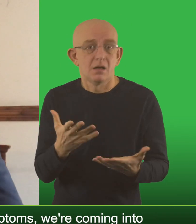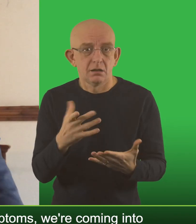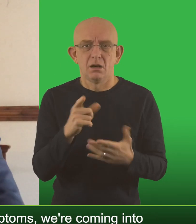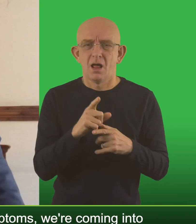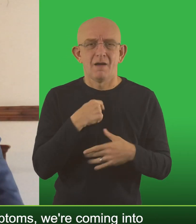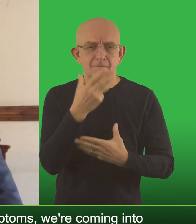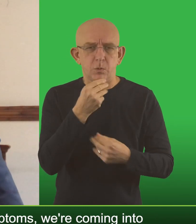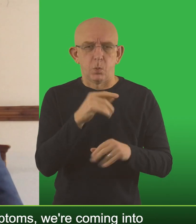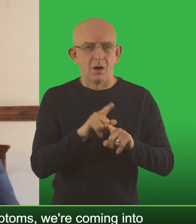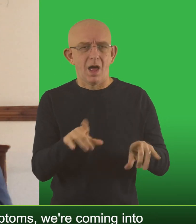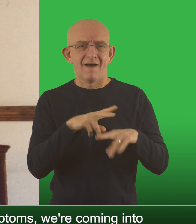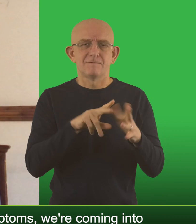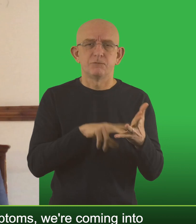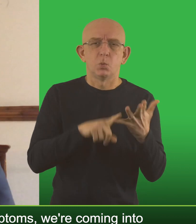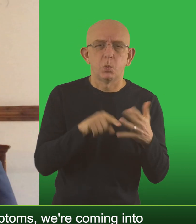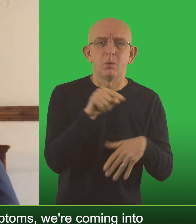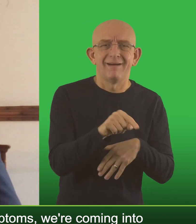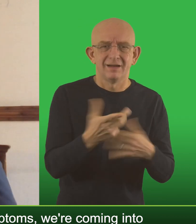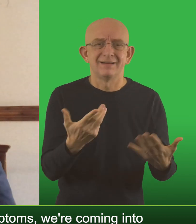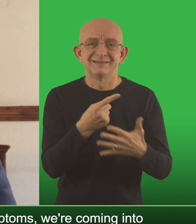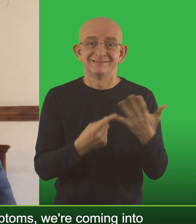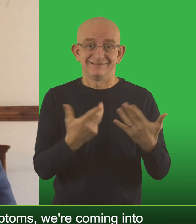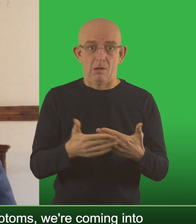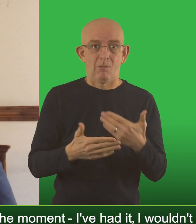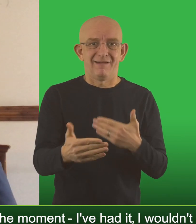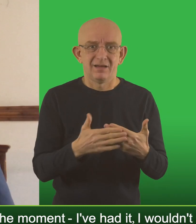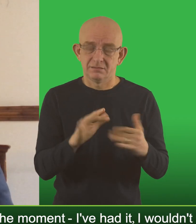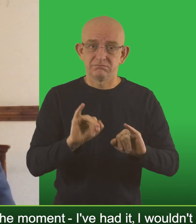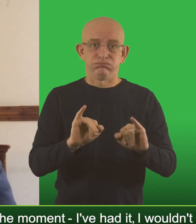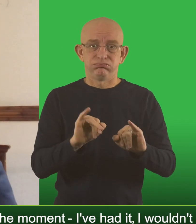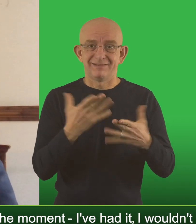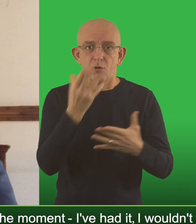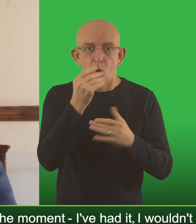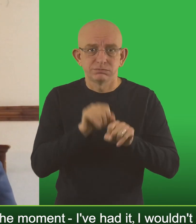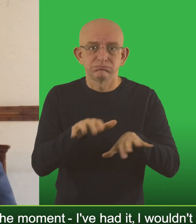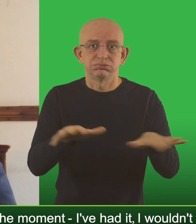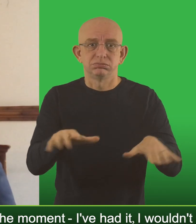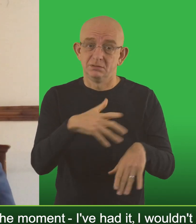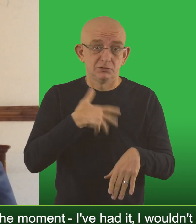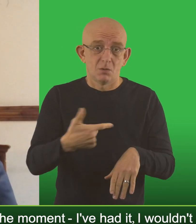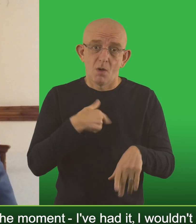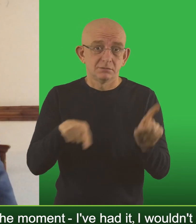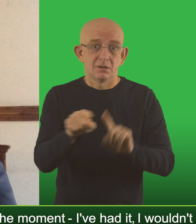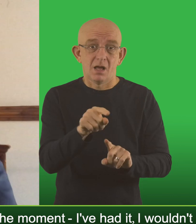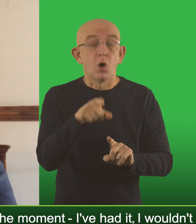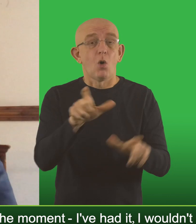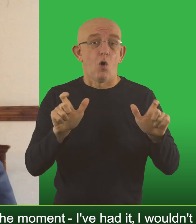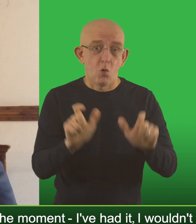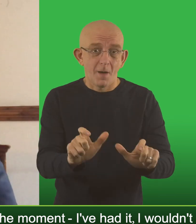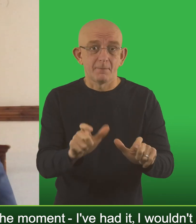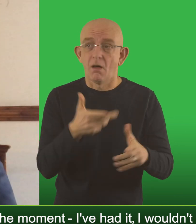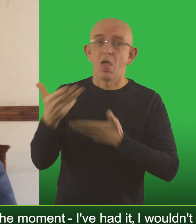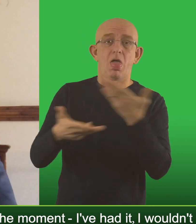Actually if you've got flu-like symptoms, we're coming into flu season now and if you've got flu-like symptoms or the horrible cold that's going around at the moment, I've had it, I wouldn't wish it on